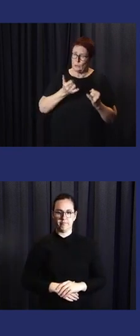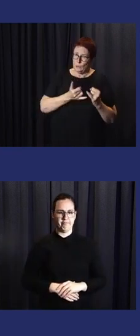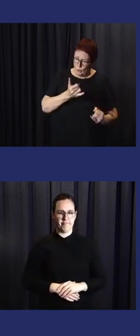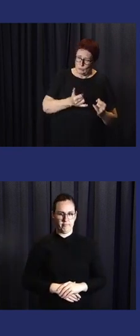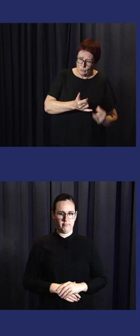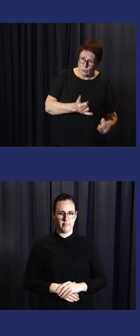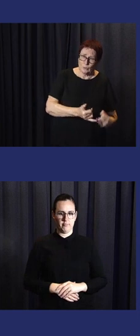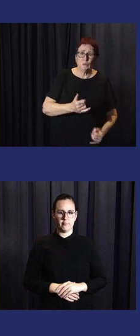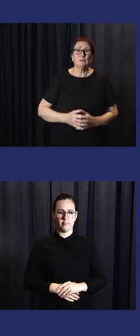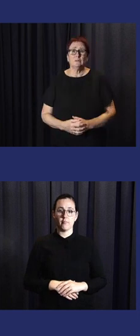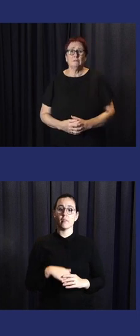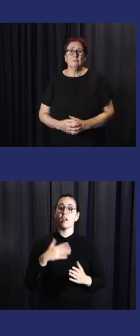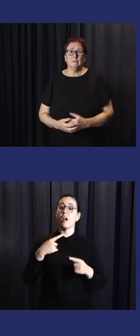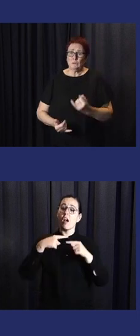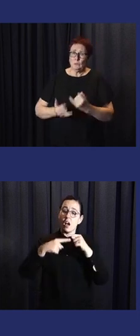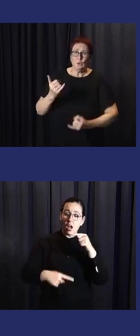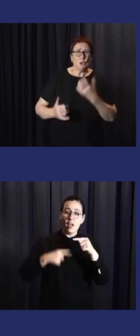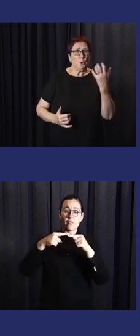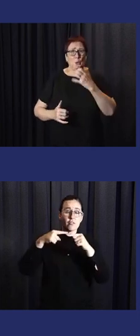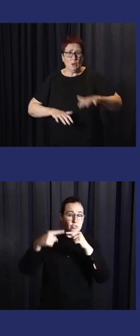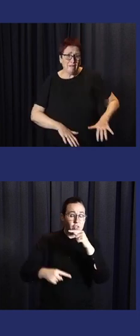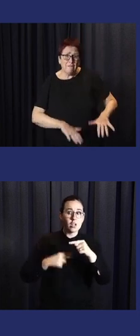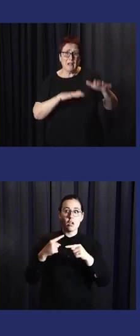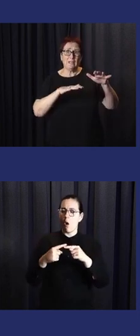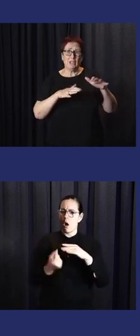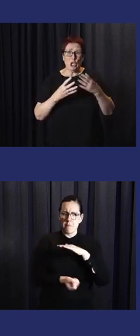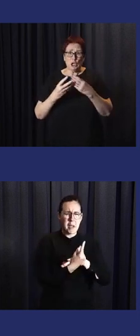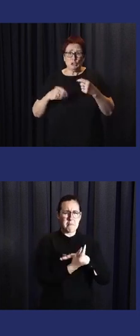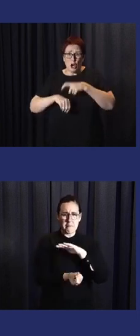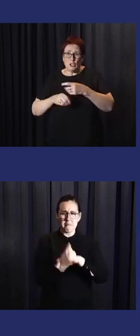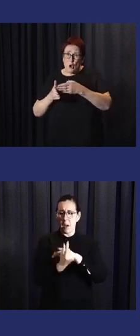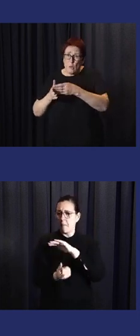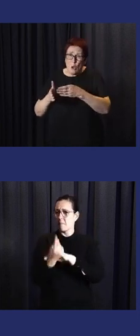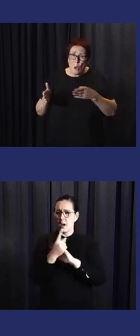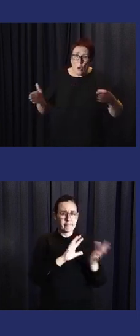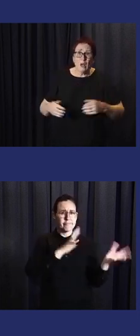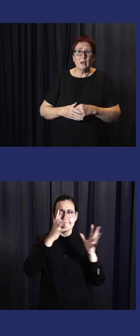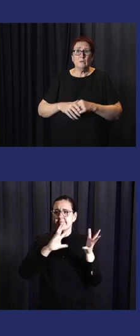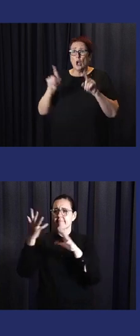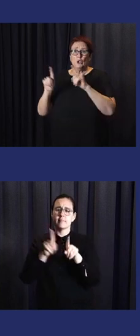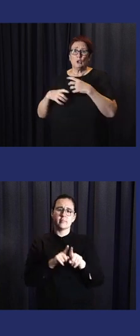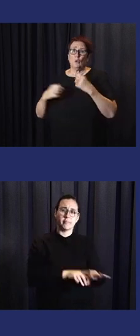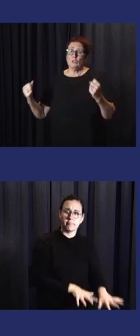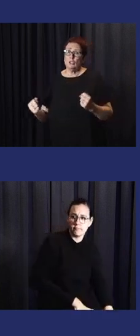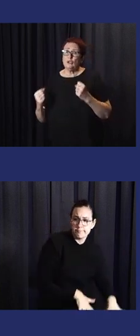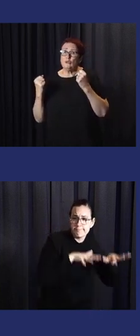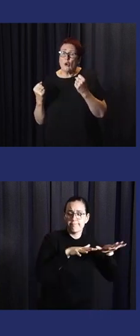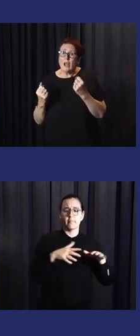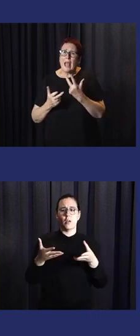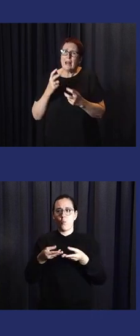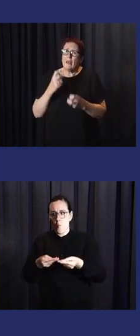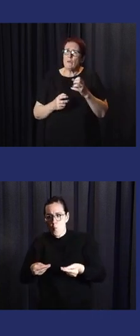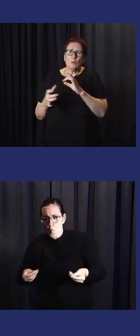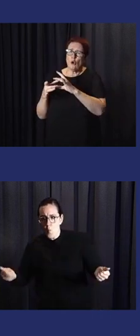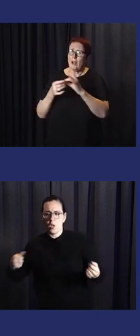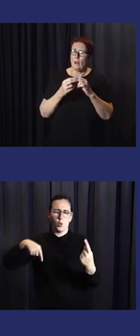Every year, the frequency and severity of extreme weather events is increasing a lot. We're seeing more severe flooding,